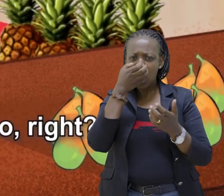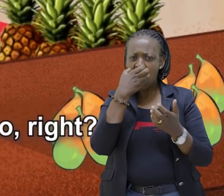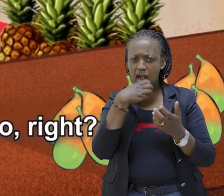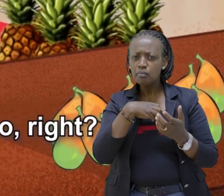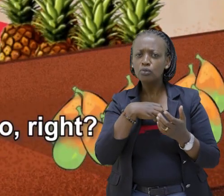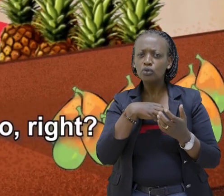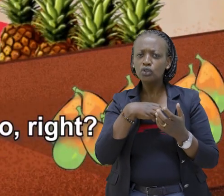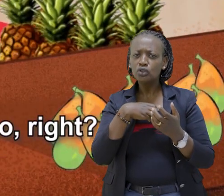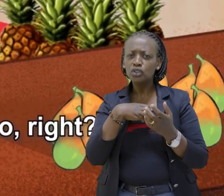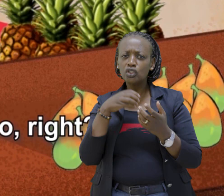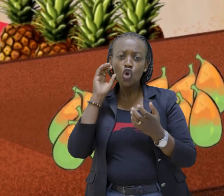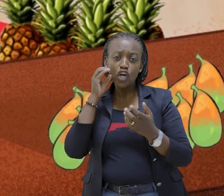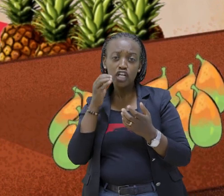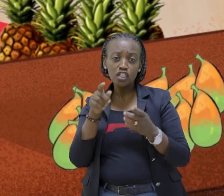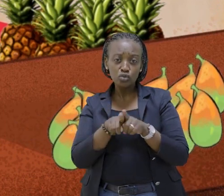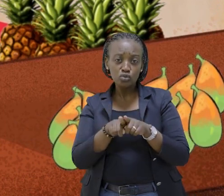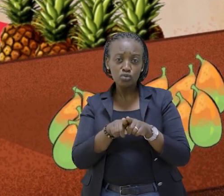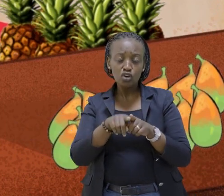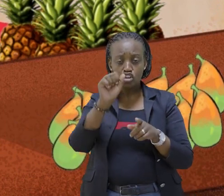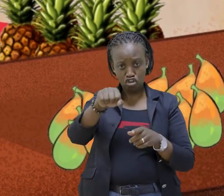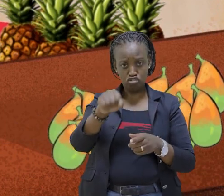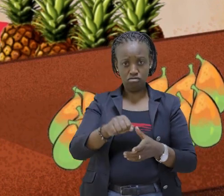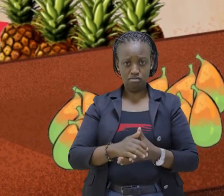apples too, right? Yes